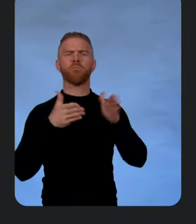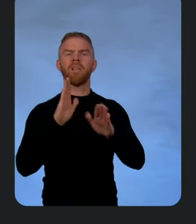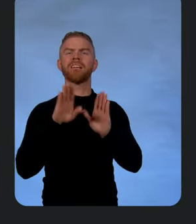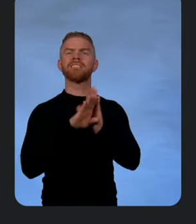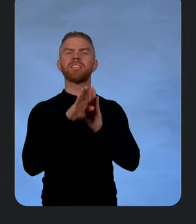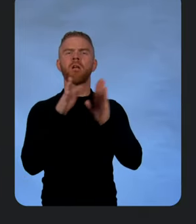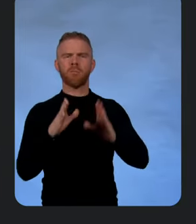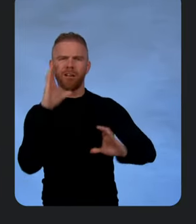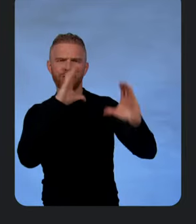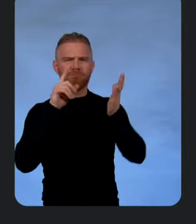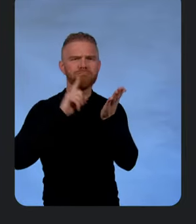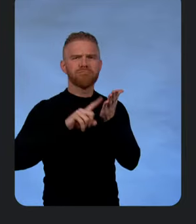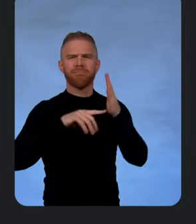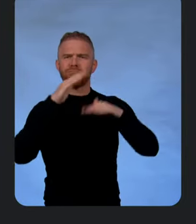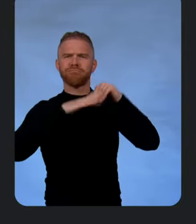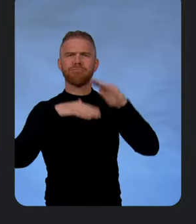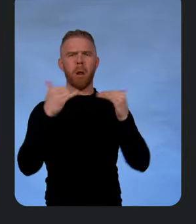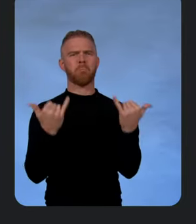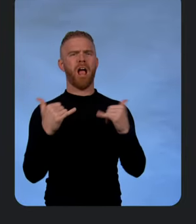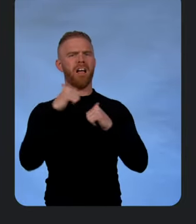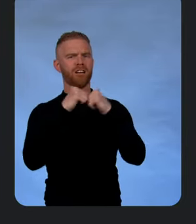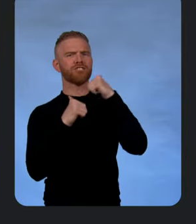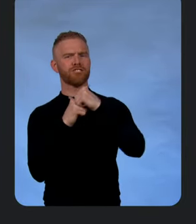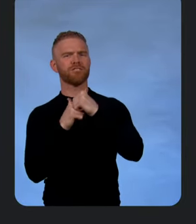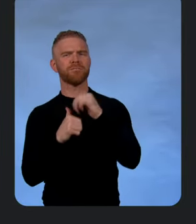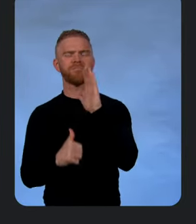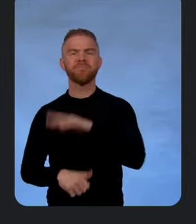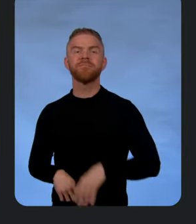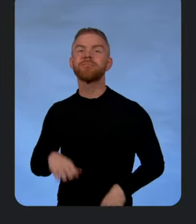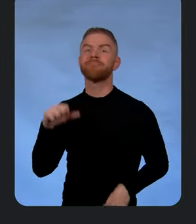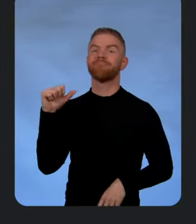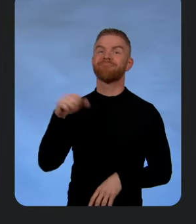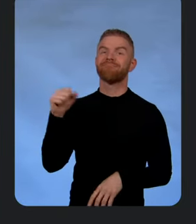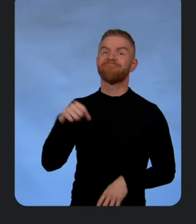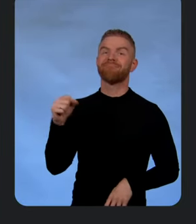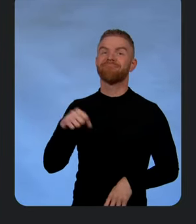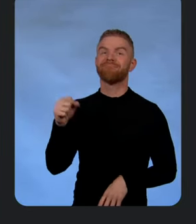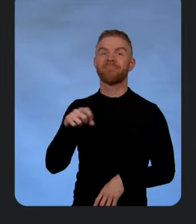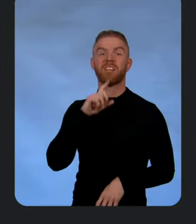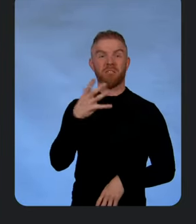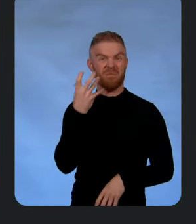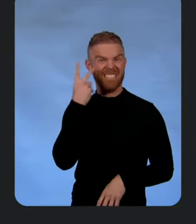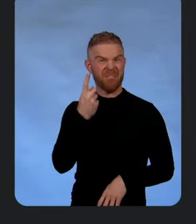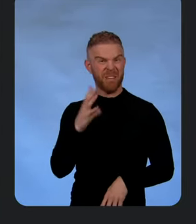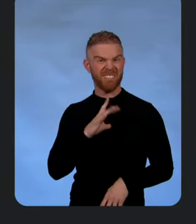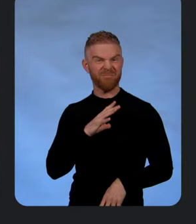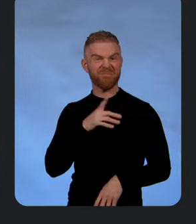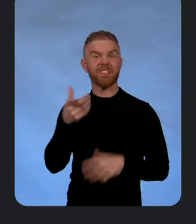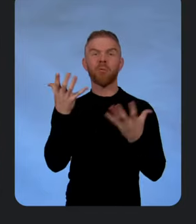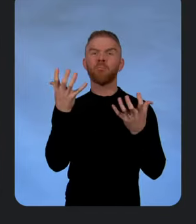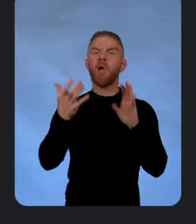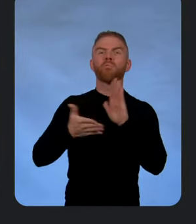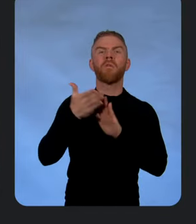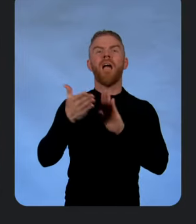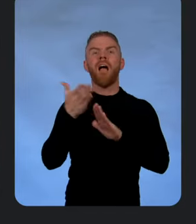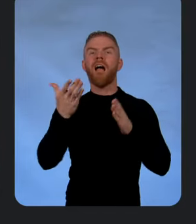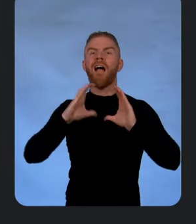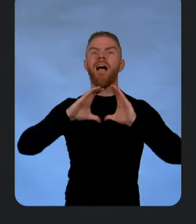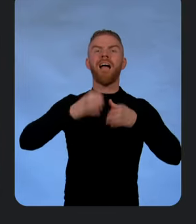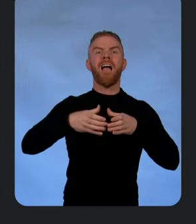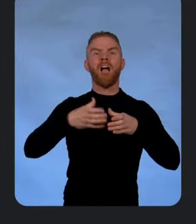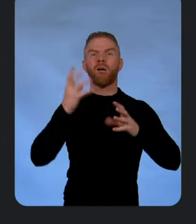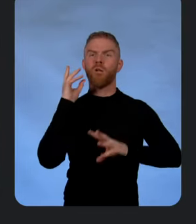explore a modern architecture using tools like this. I love that. And do you want to see something even cooler? You know I do. So we've just enabled